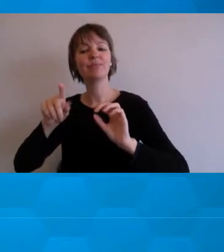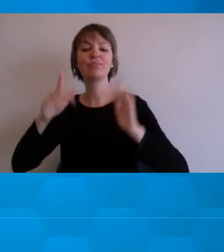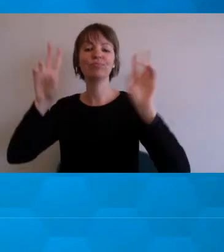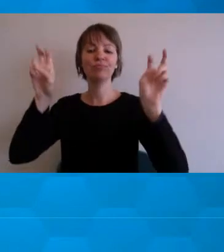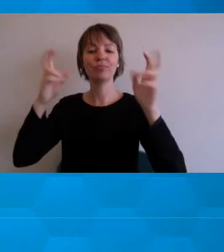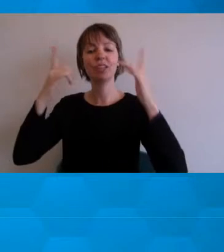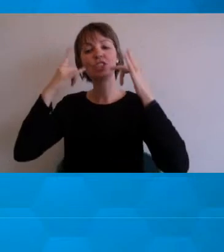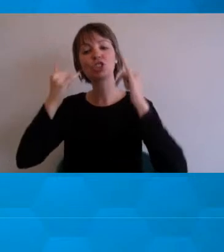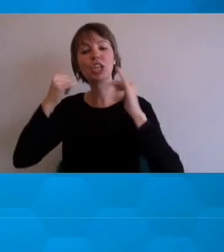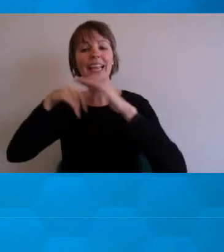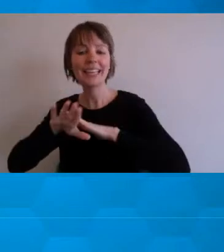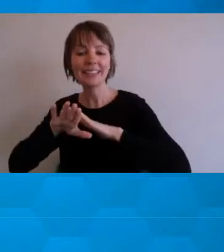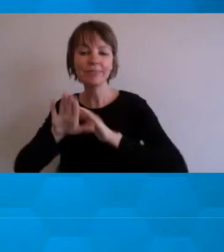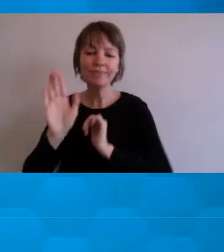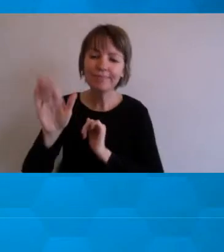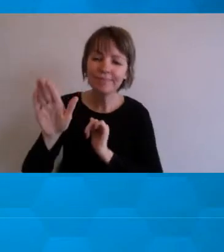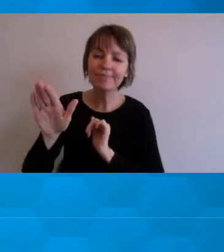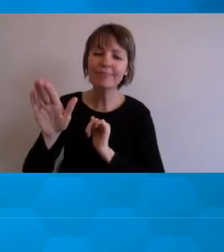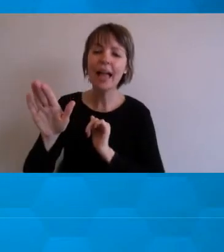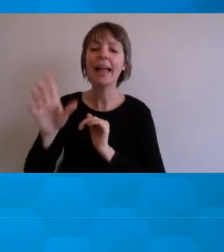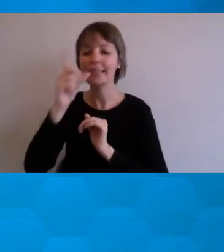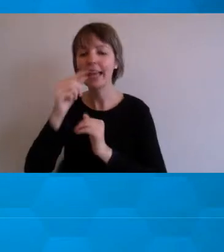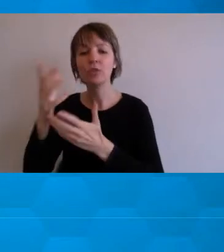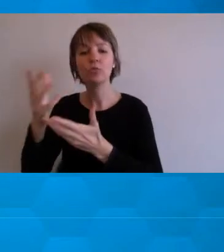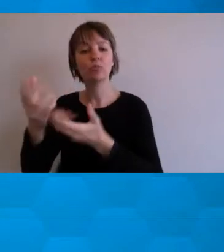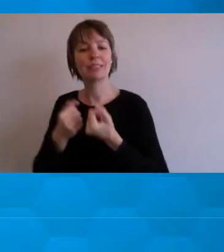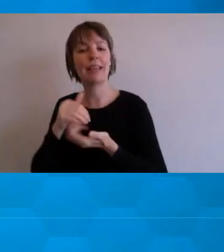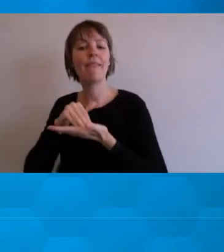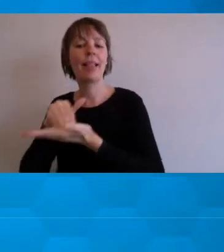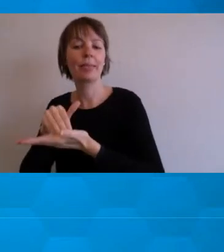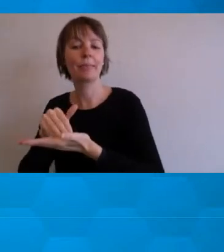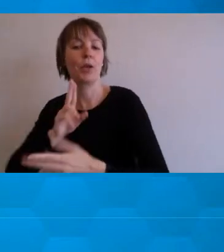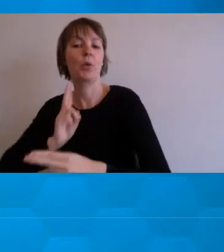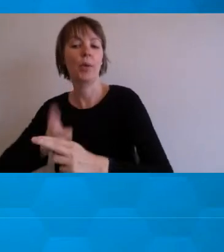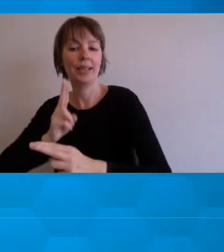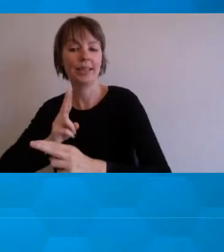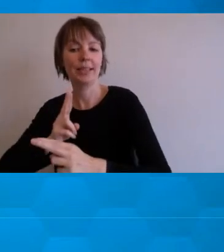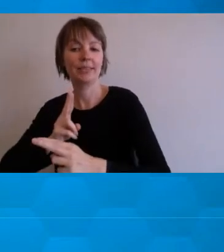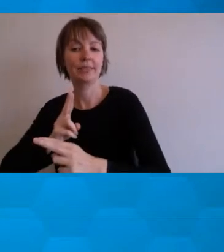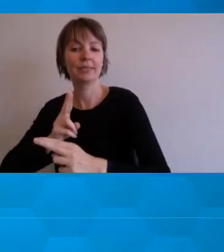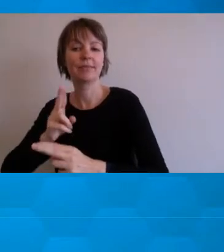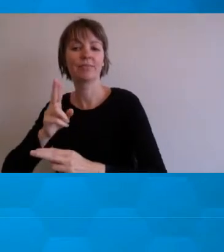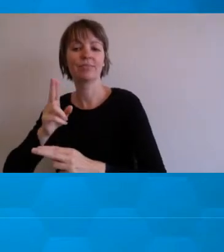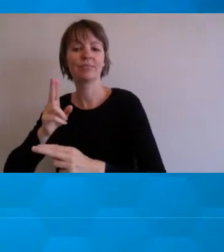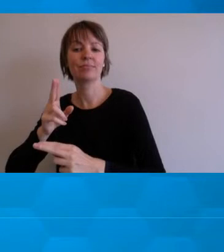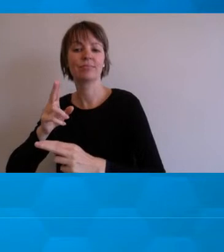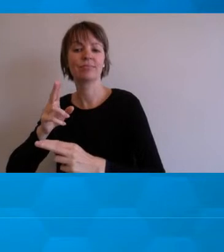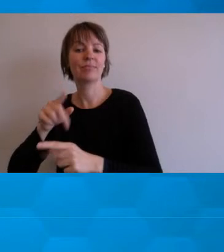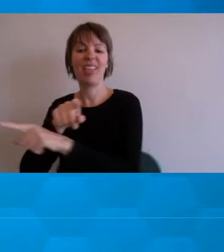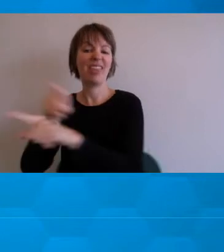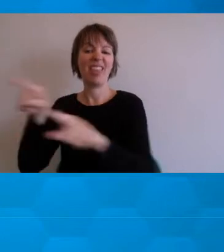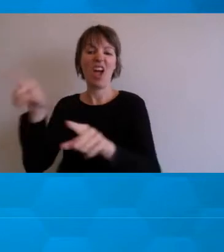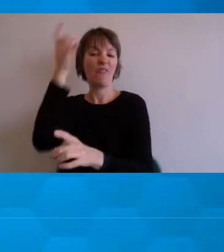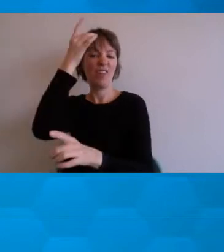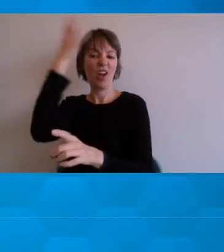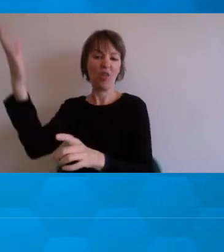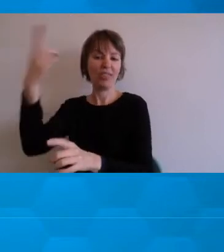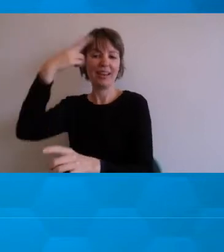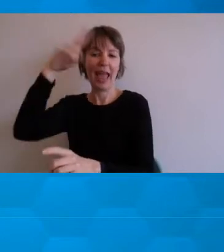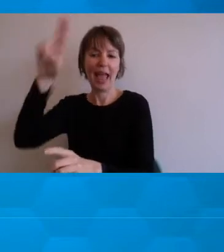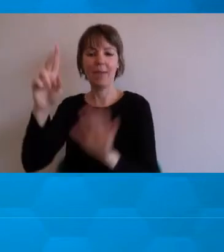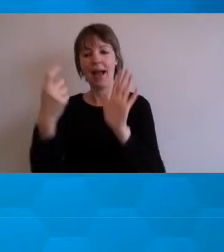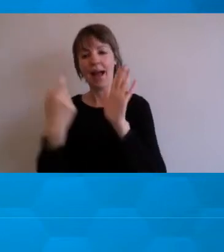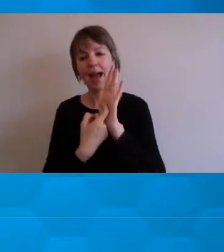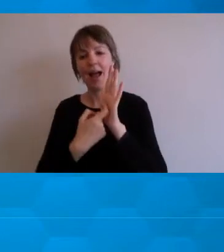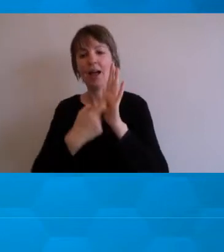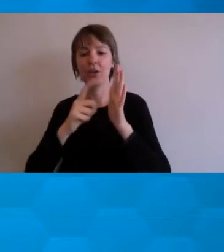to receive extra help quite quickly. I know that they none of them could remember that it was called the RUOK monitor so I'll have to work on my marketing but that's the